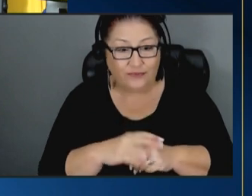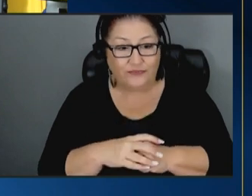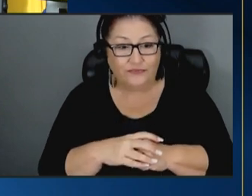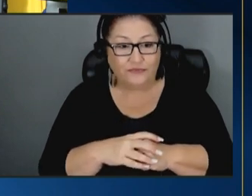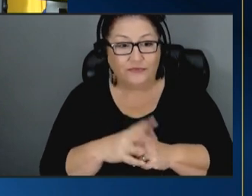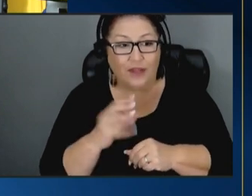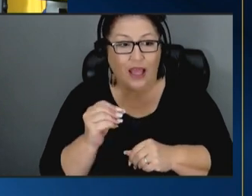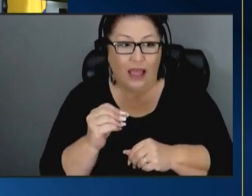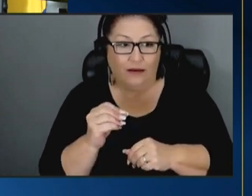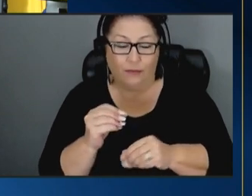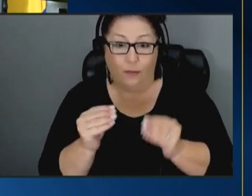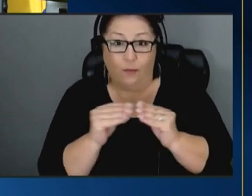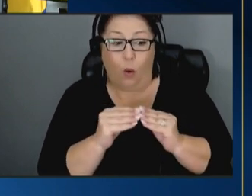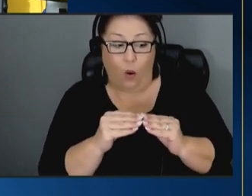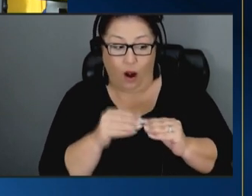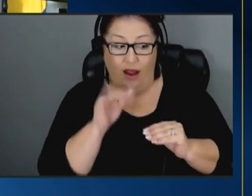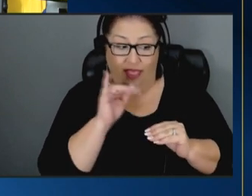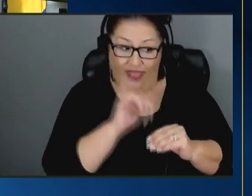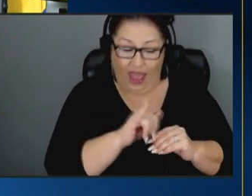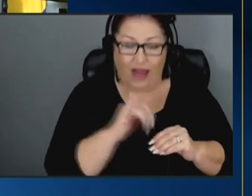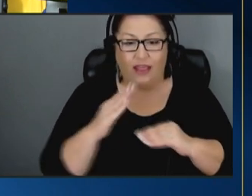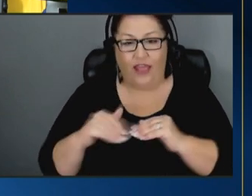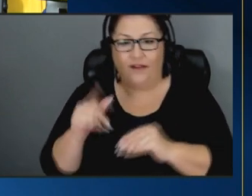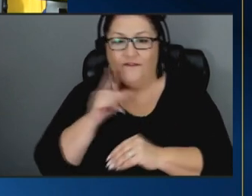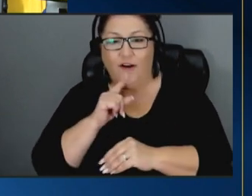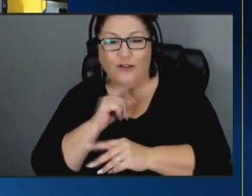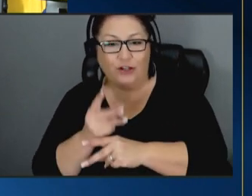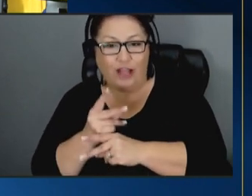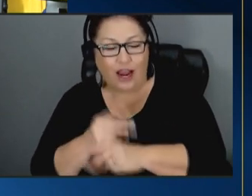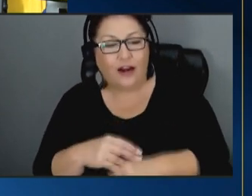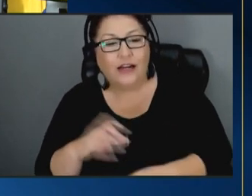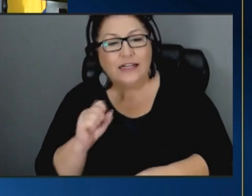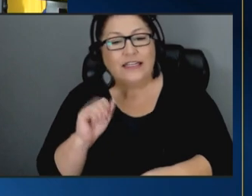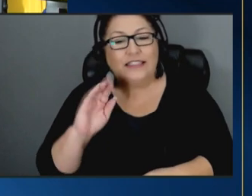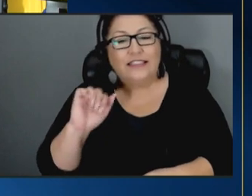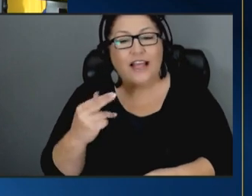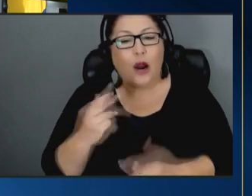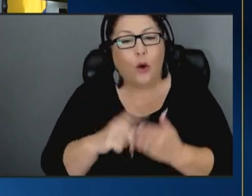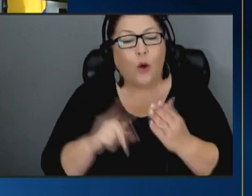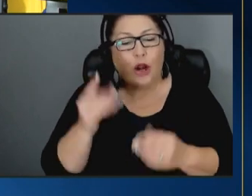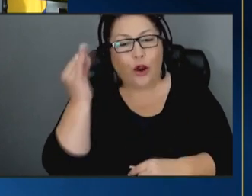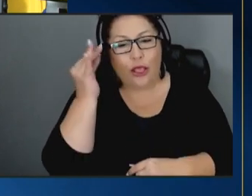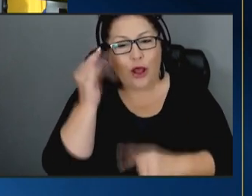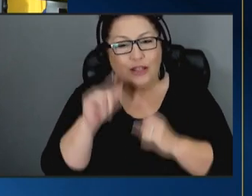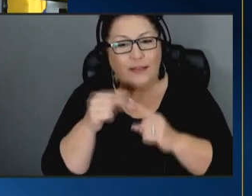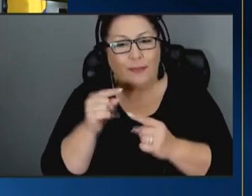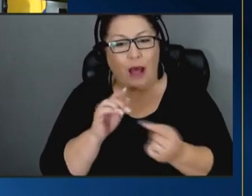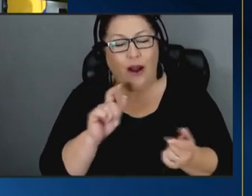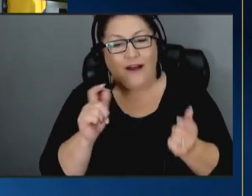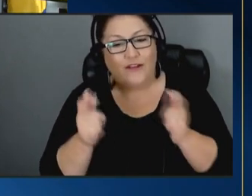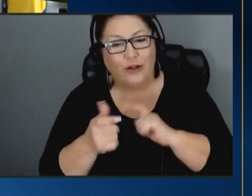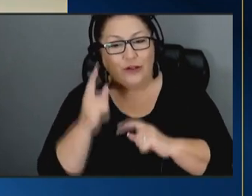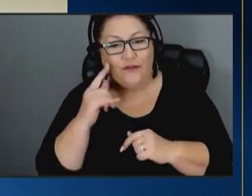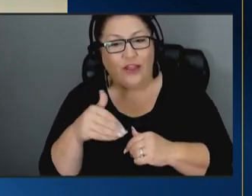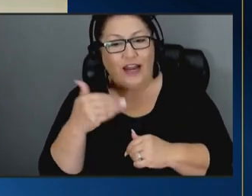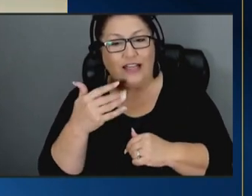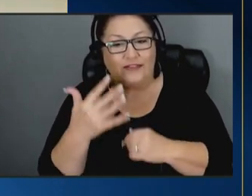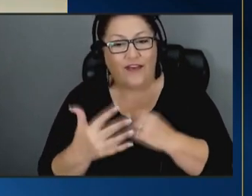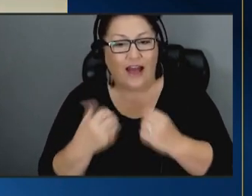foster care so thanks for mentioning that and now sarah what are you thinking what are your thoughts around um evolution for the next five years